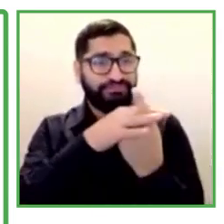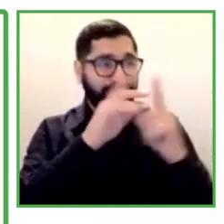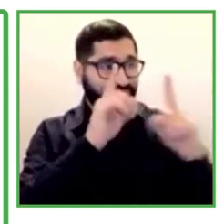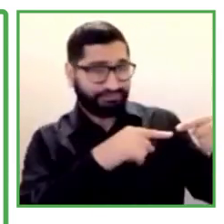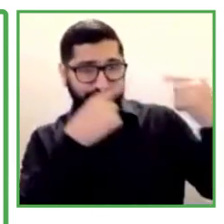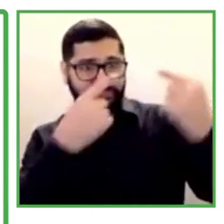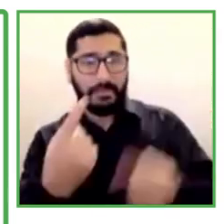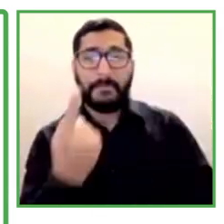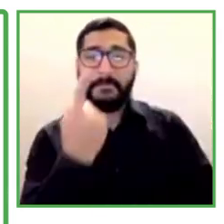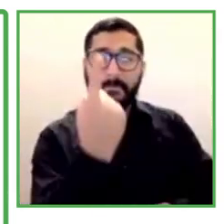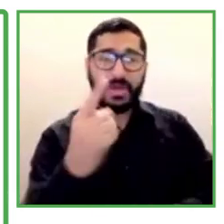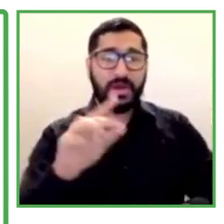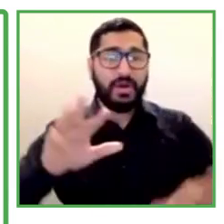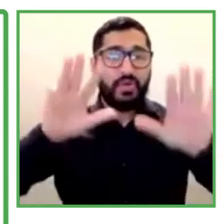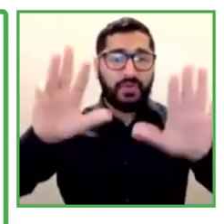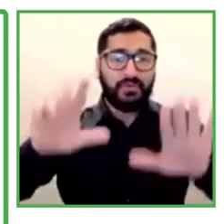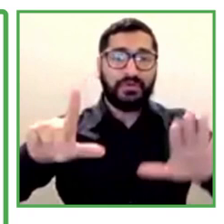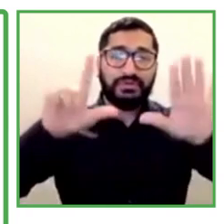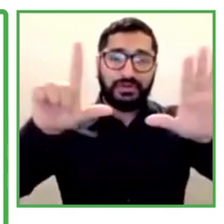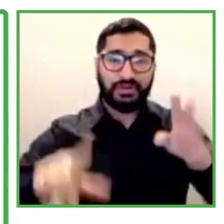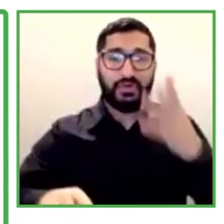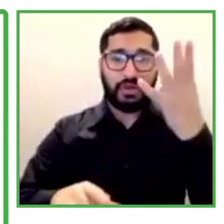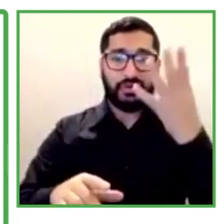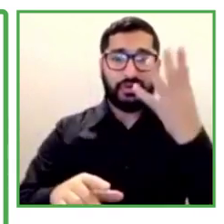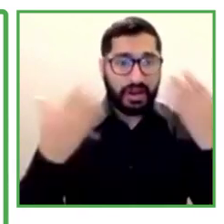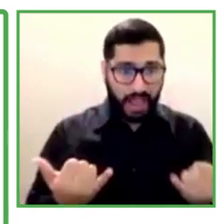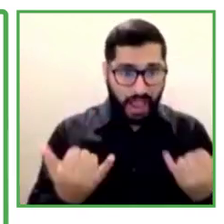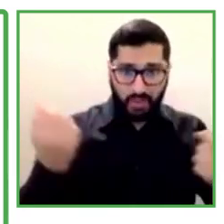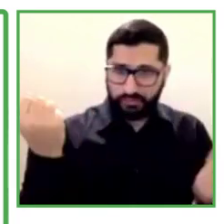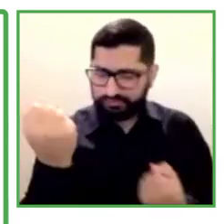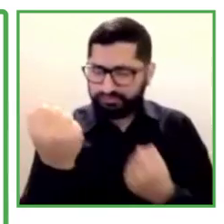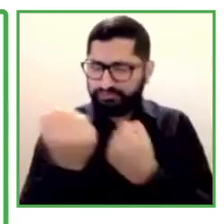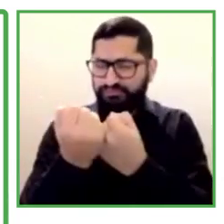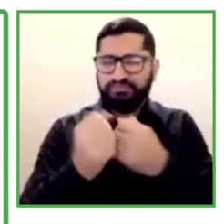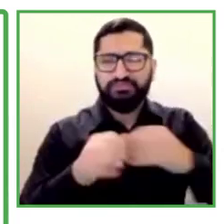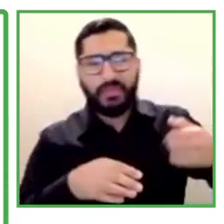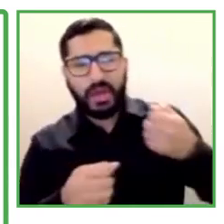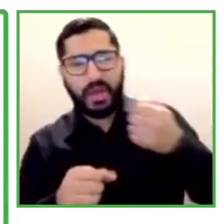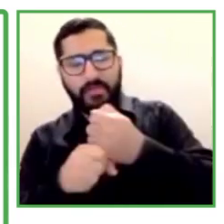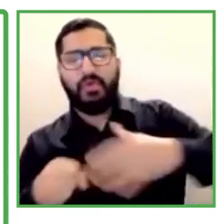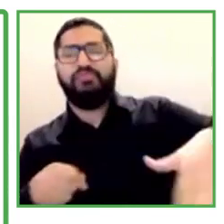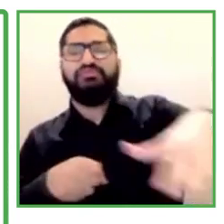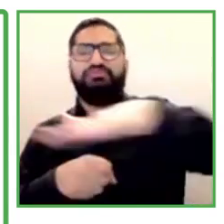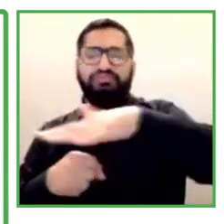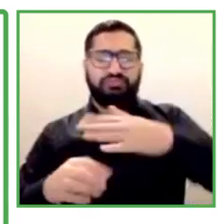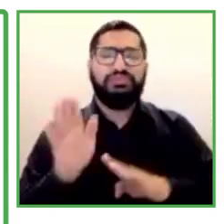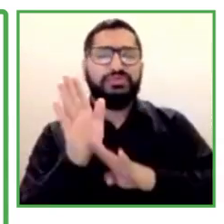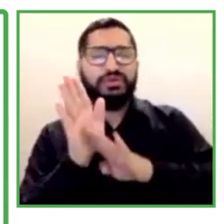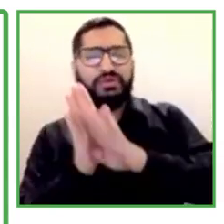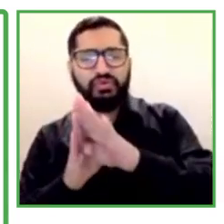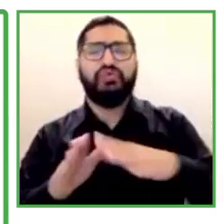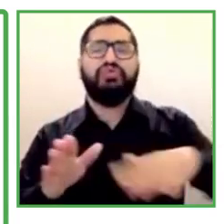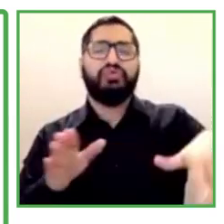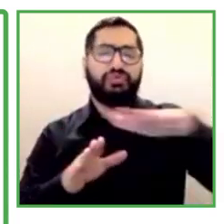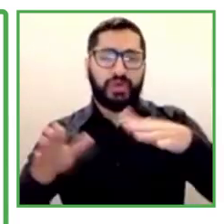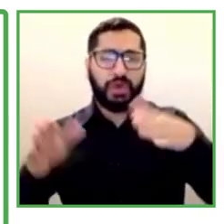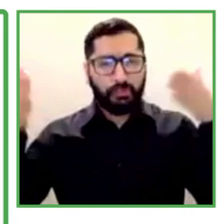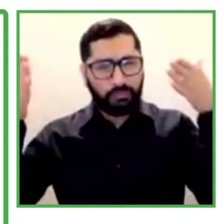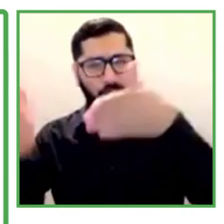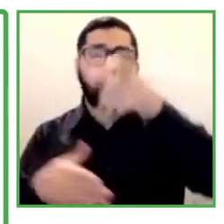in areas education, arts and culture, and social change. Through our scholarships,